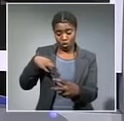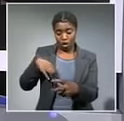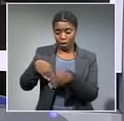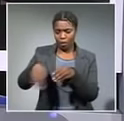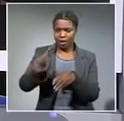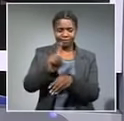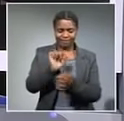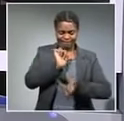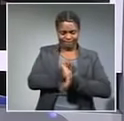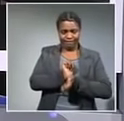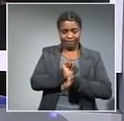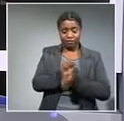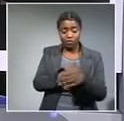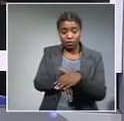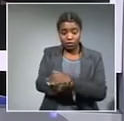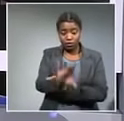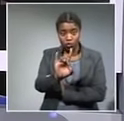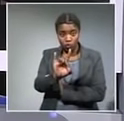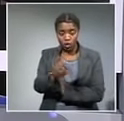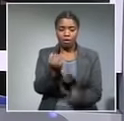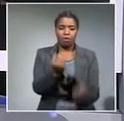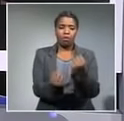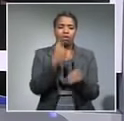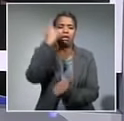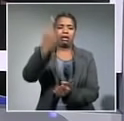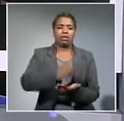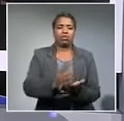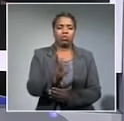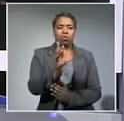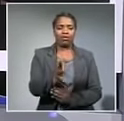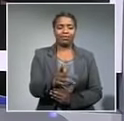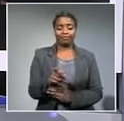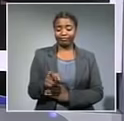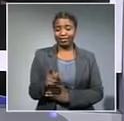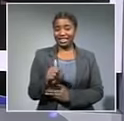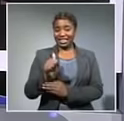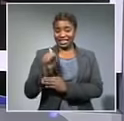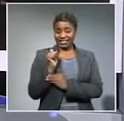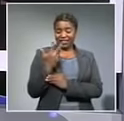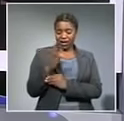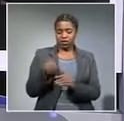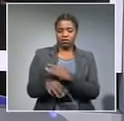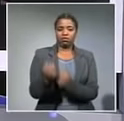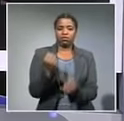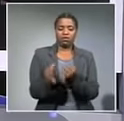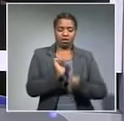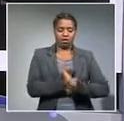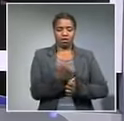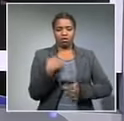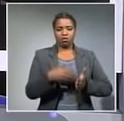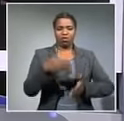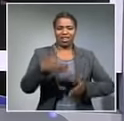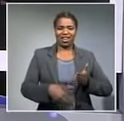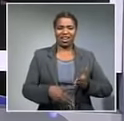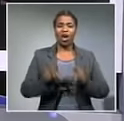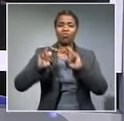police custody and will appear in court on Tuesday next week the accused first appeared yesterday after being arrested over the weekend he's